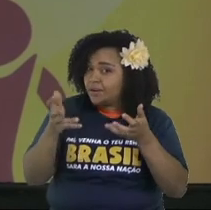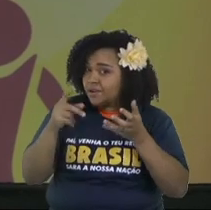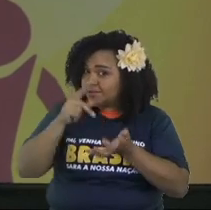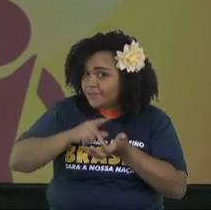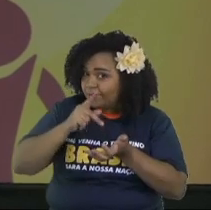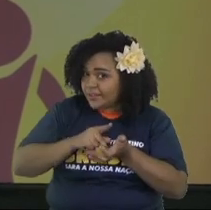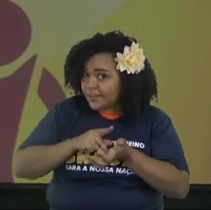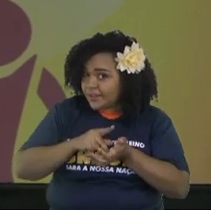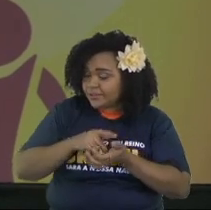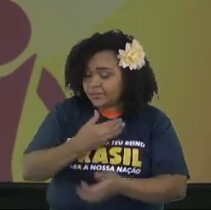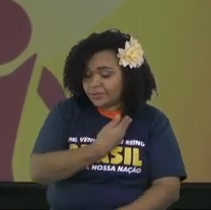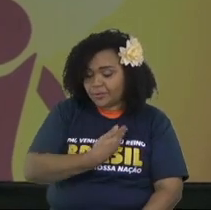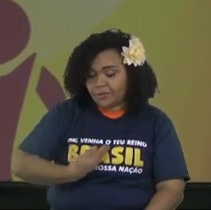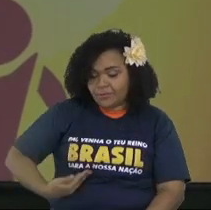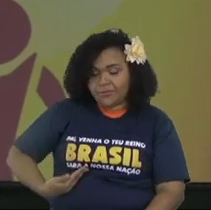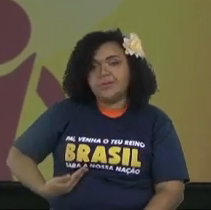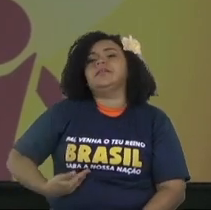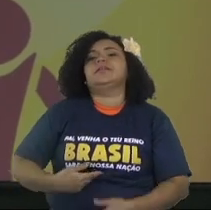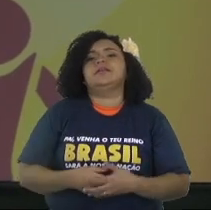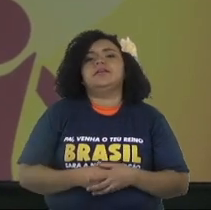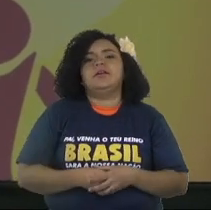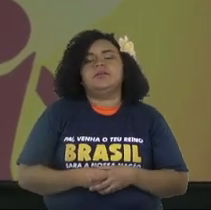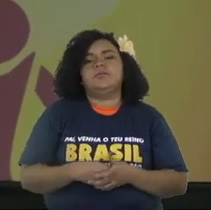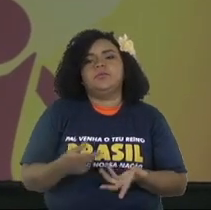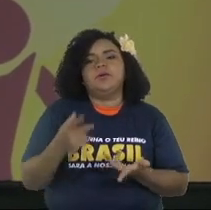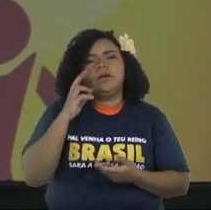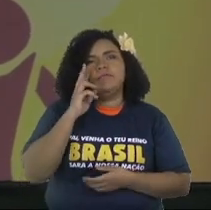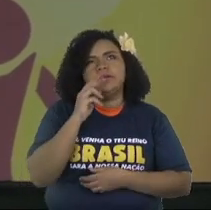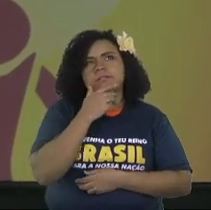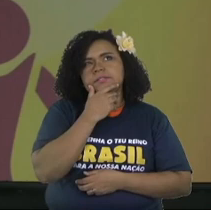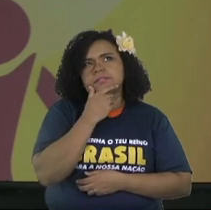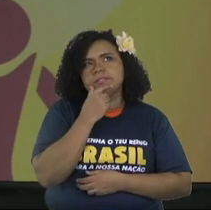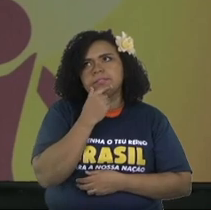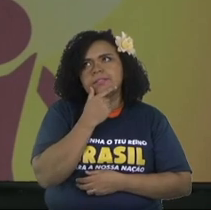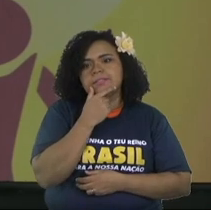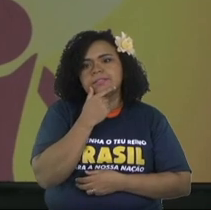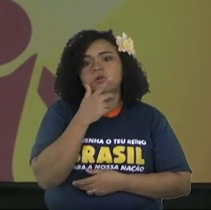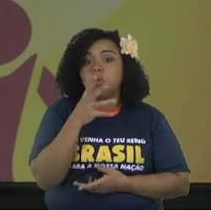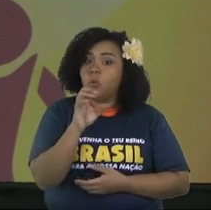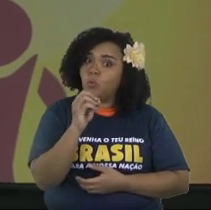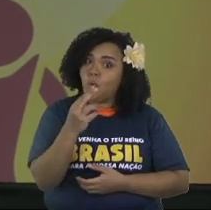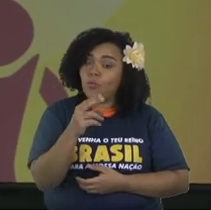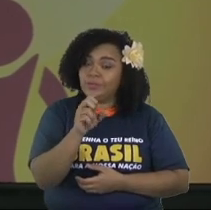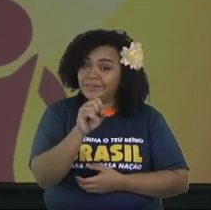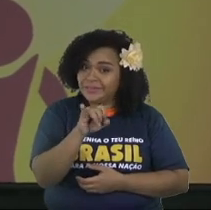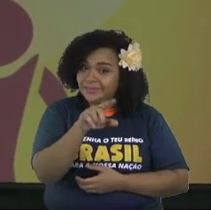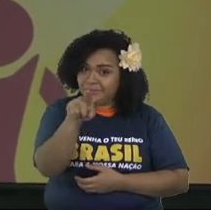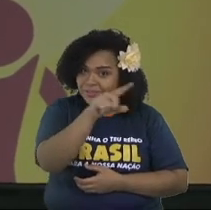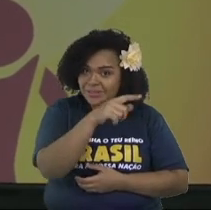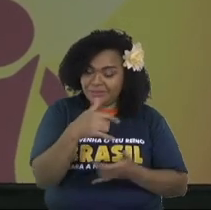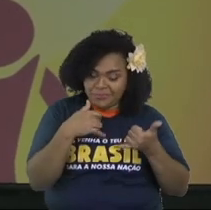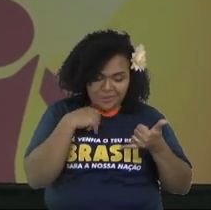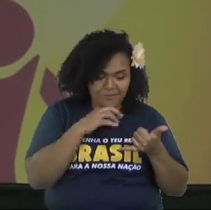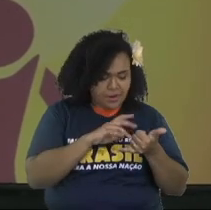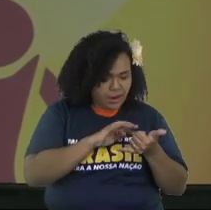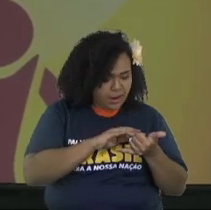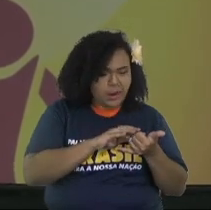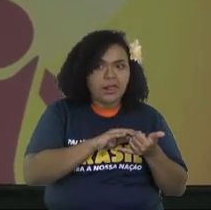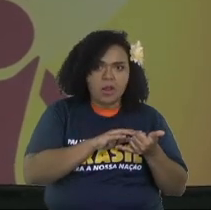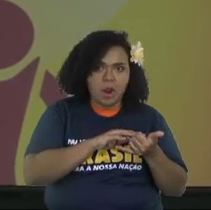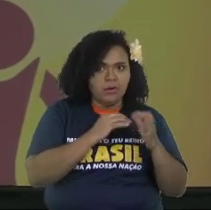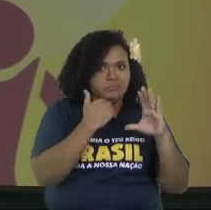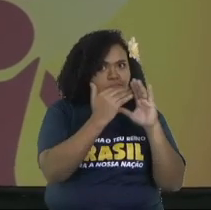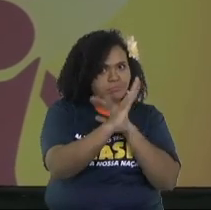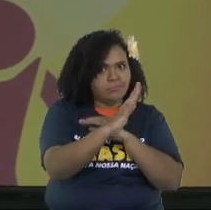I wanted that every government if you have access to the governments send this verse to